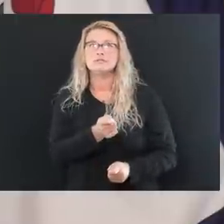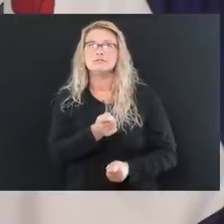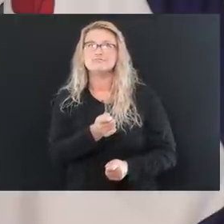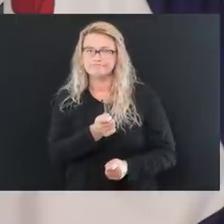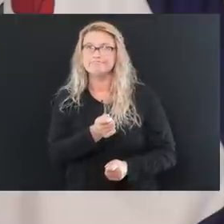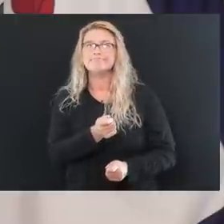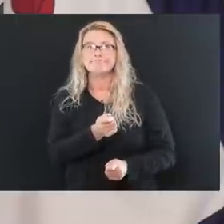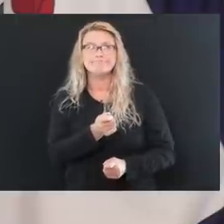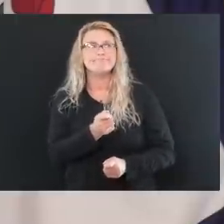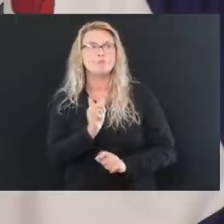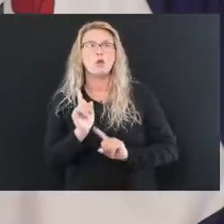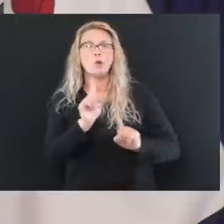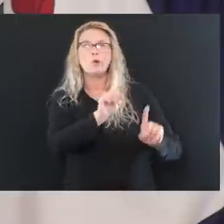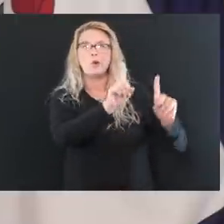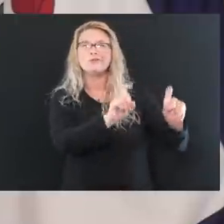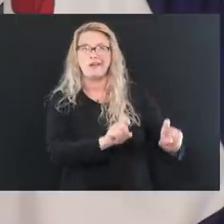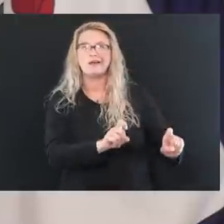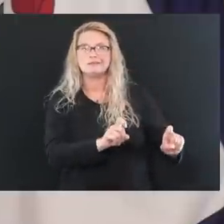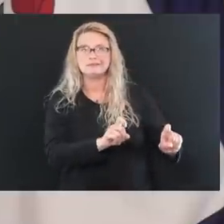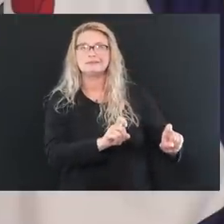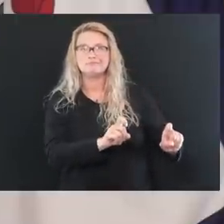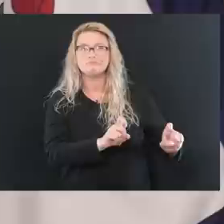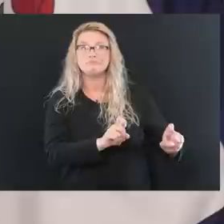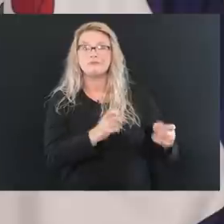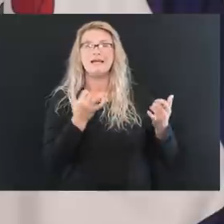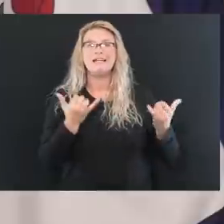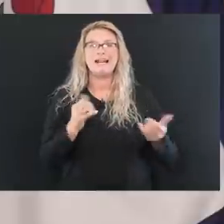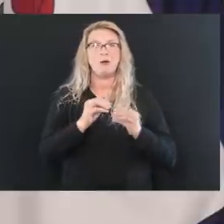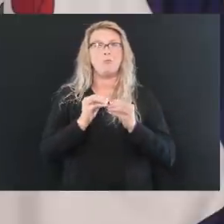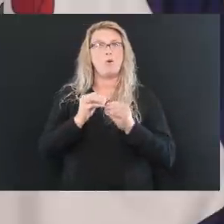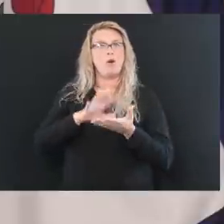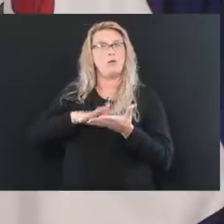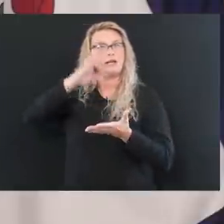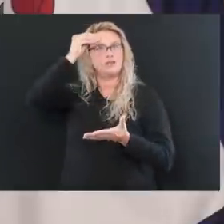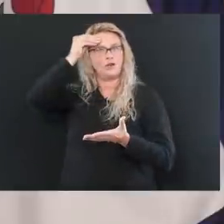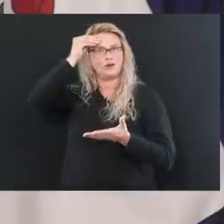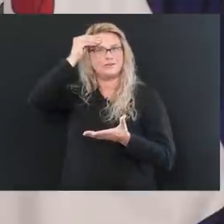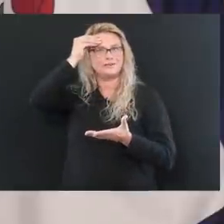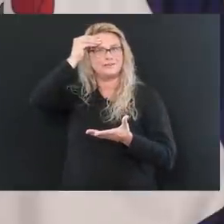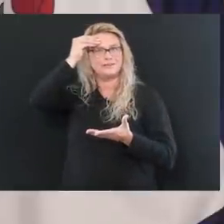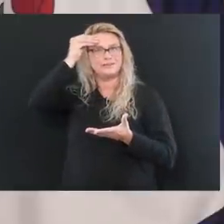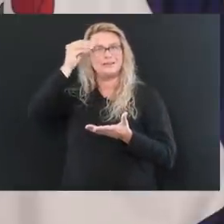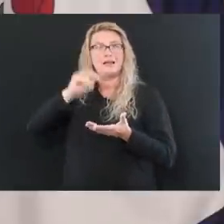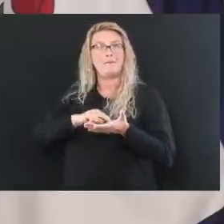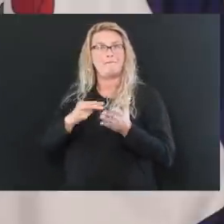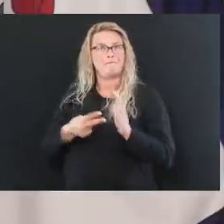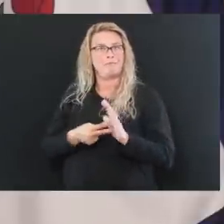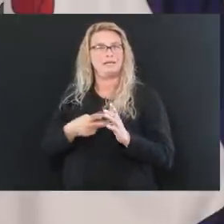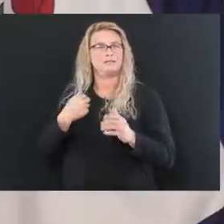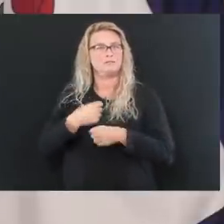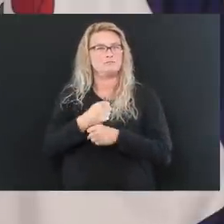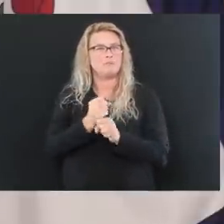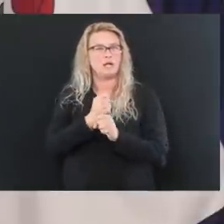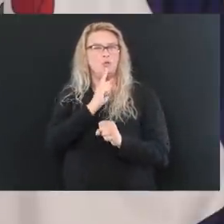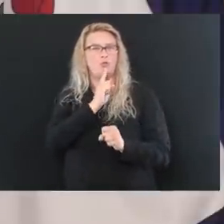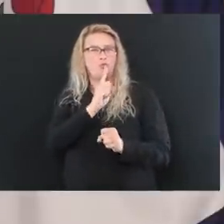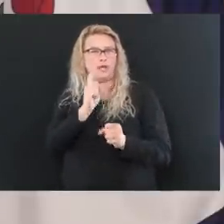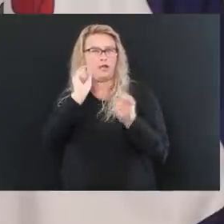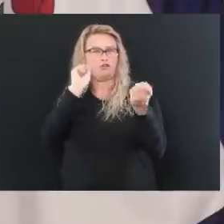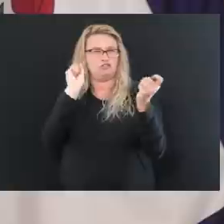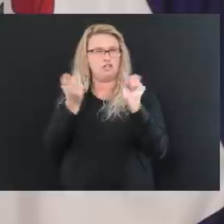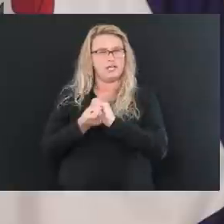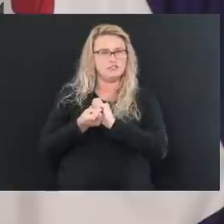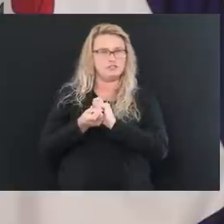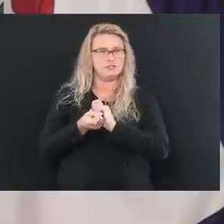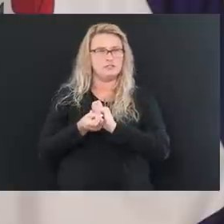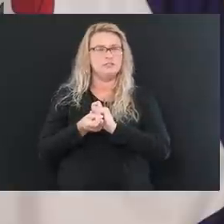becoming tested. So therefore we learn stuff. And then therefore we make real, real adjustments that